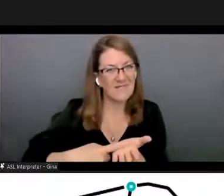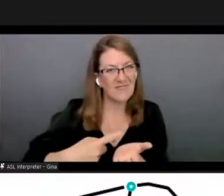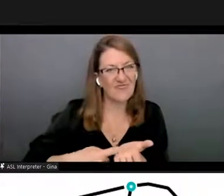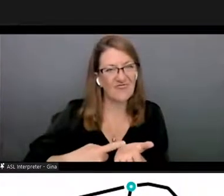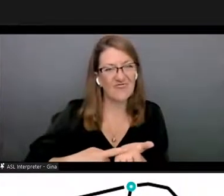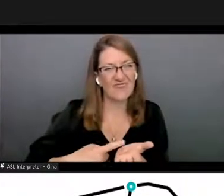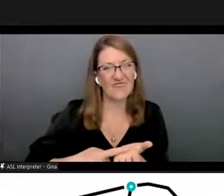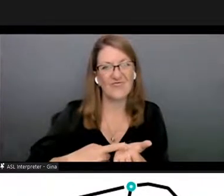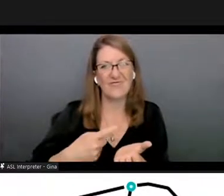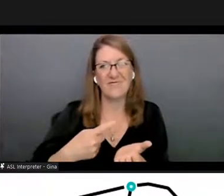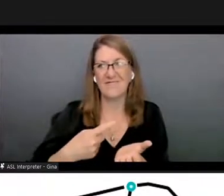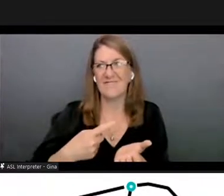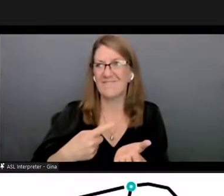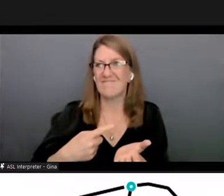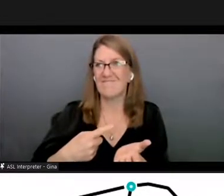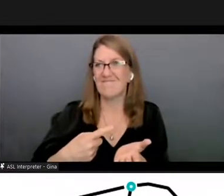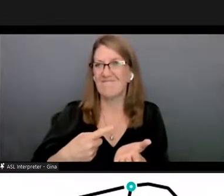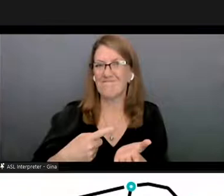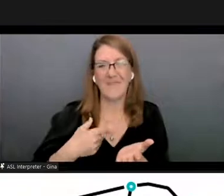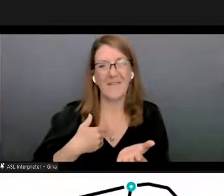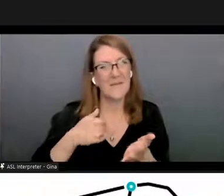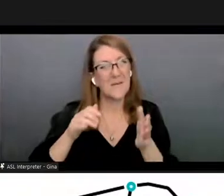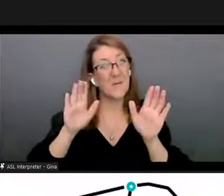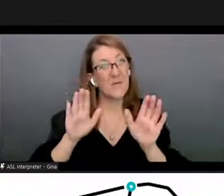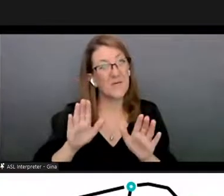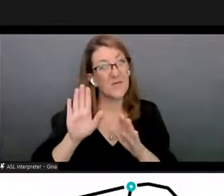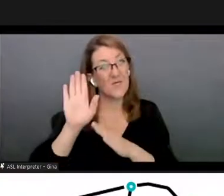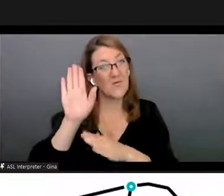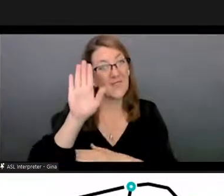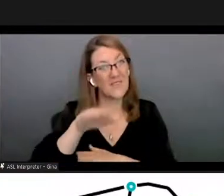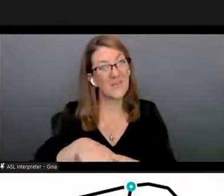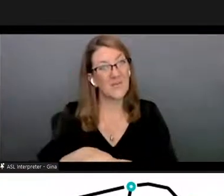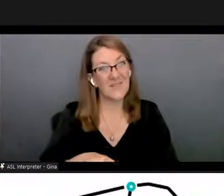um have a wonderful rest of your day